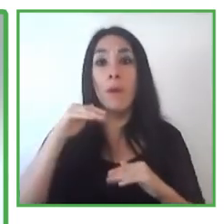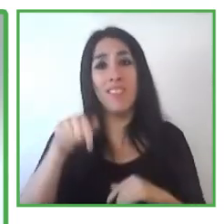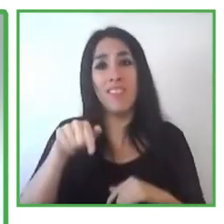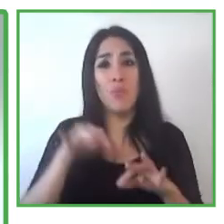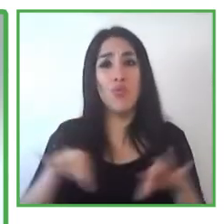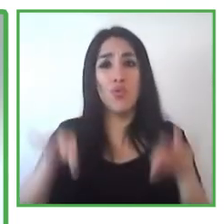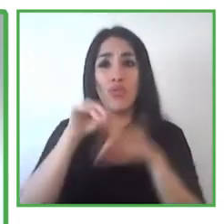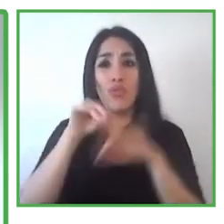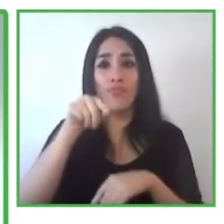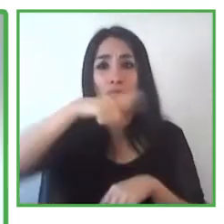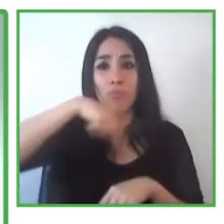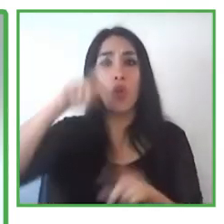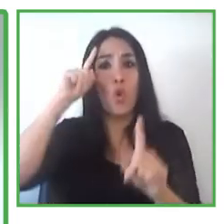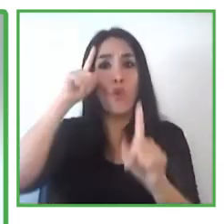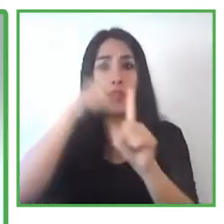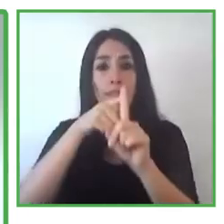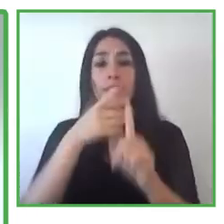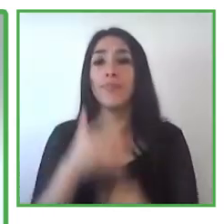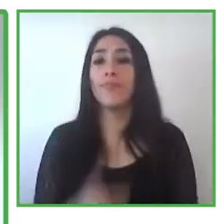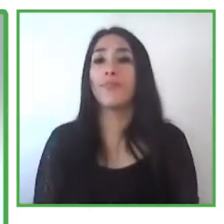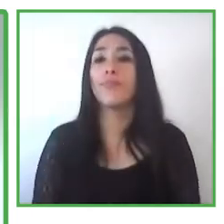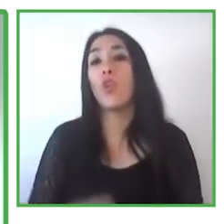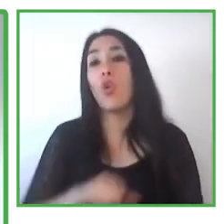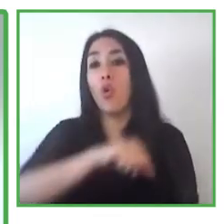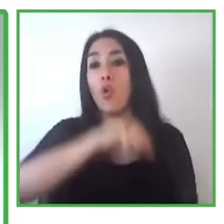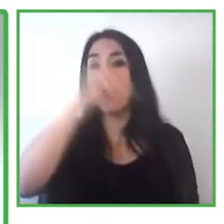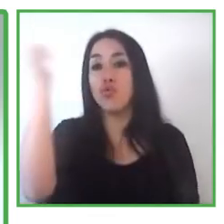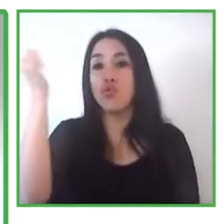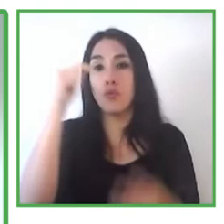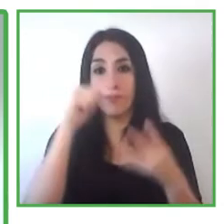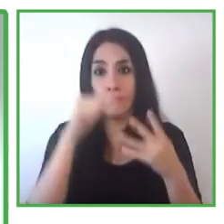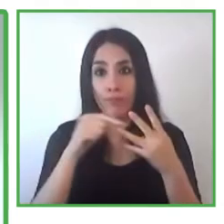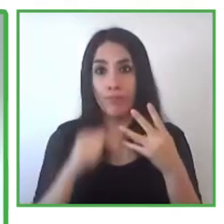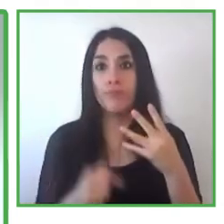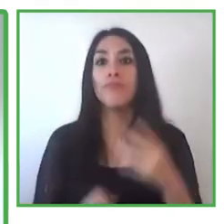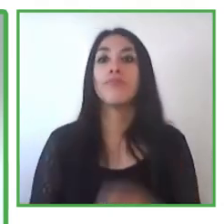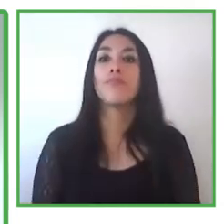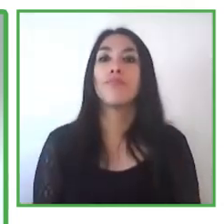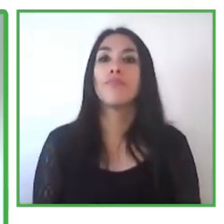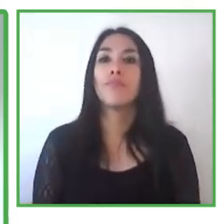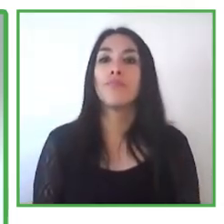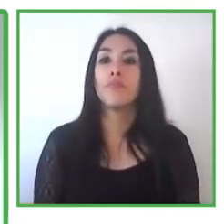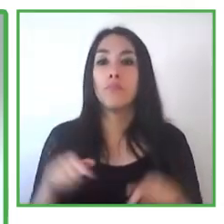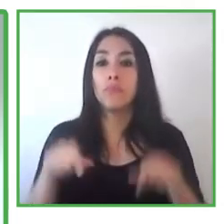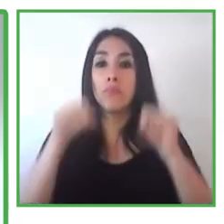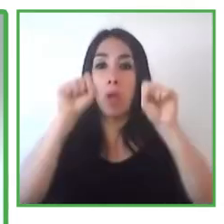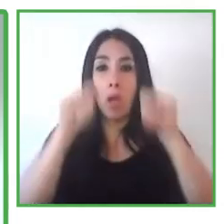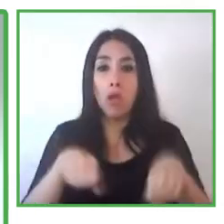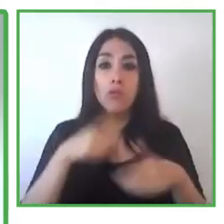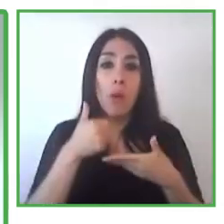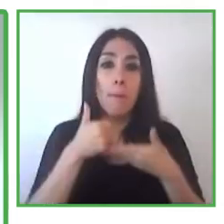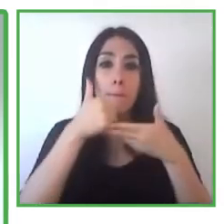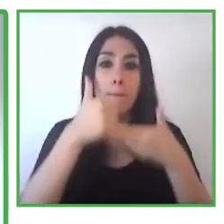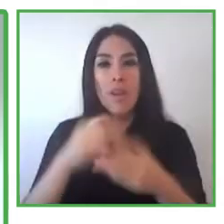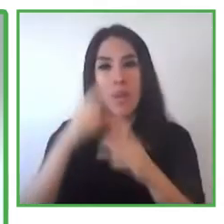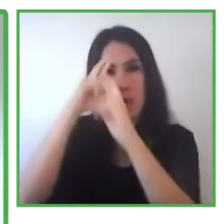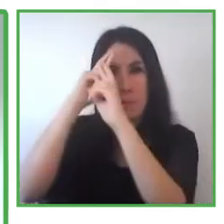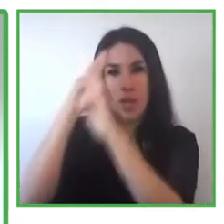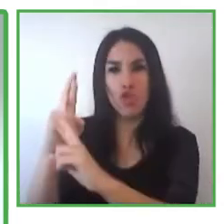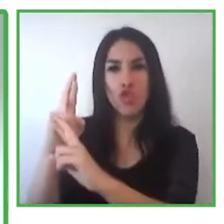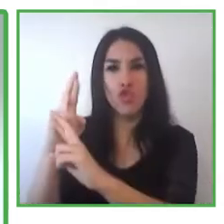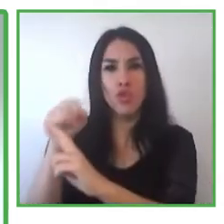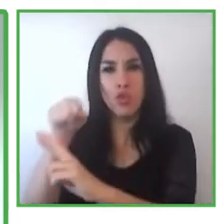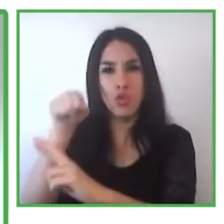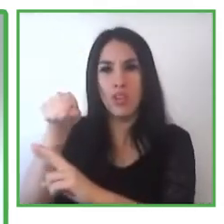defense and the guarantee of rights, the points, the advocacy, the social legal and the violence